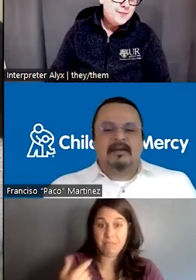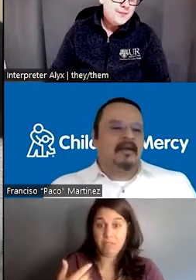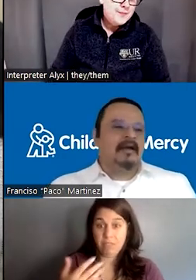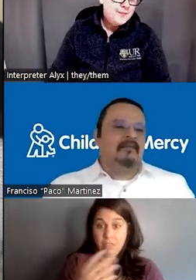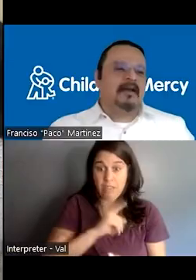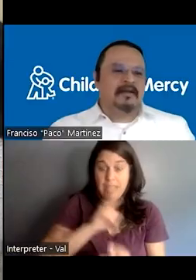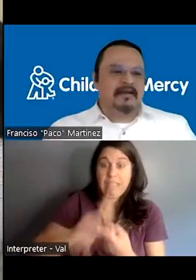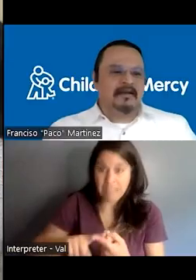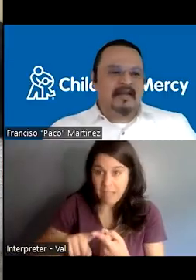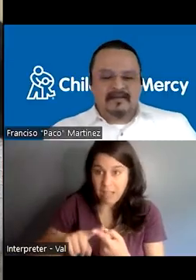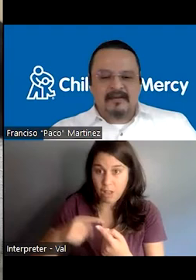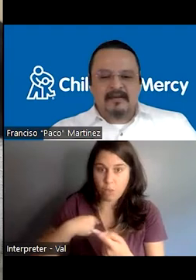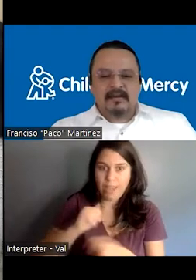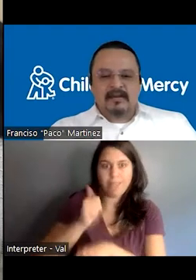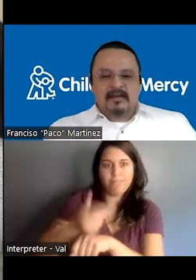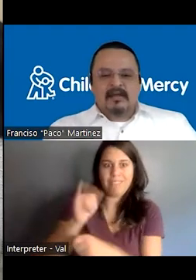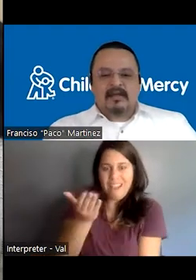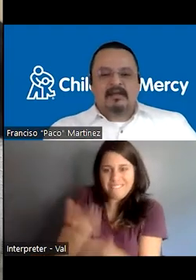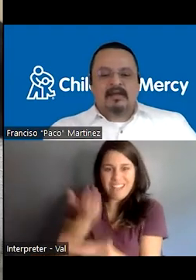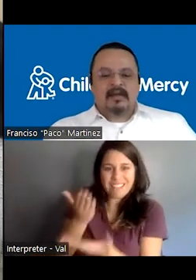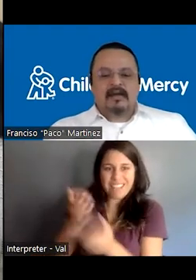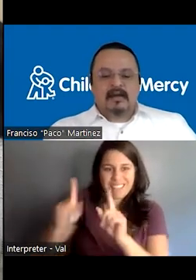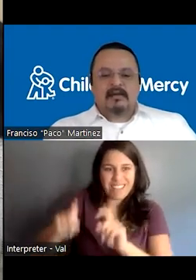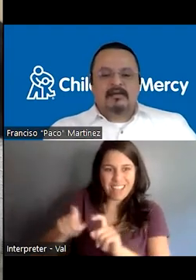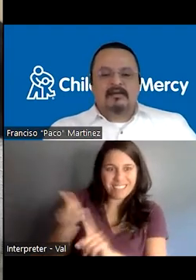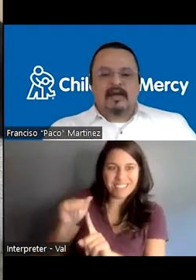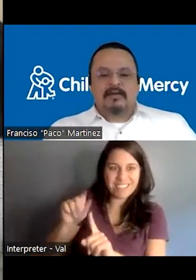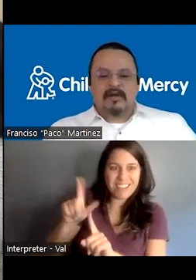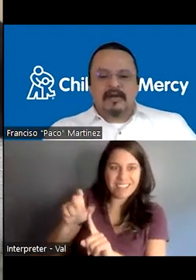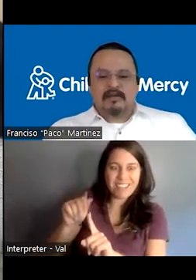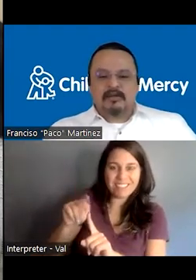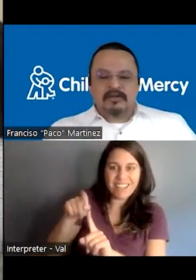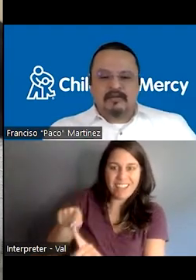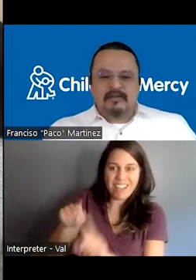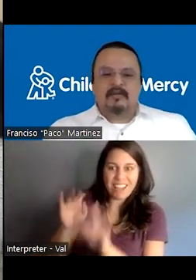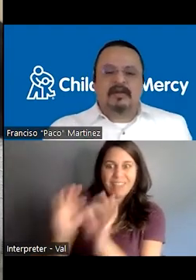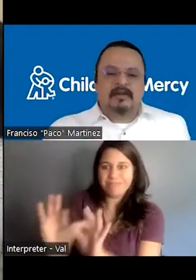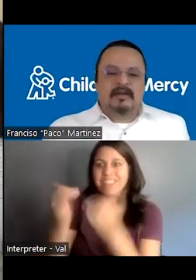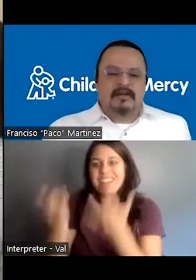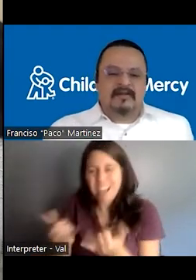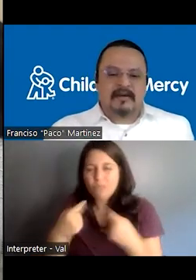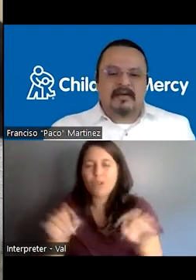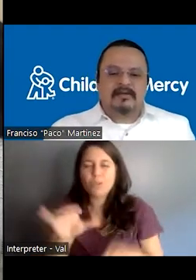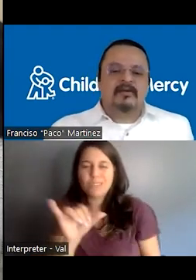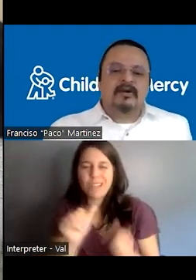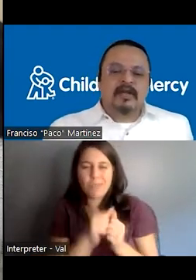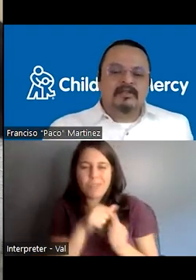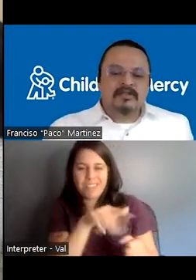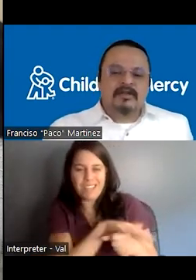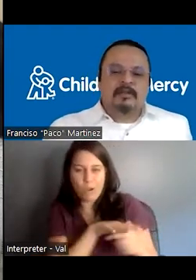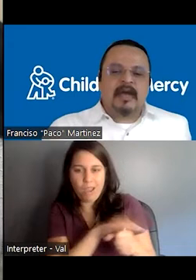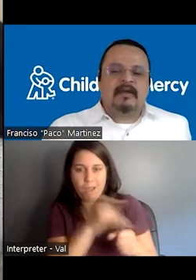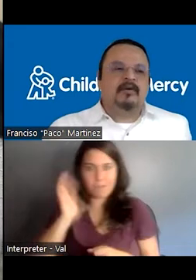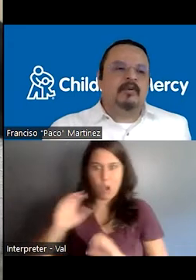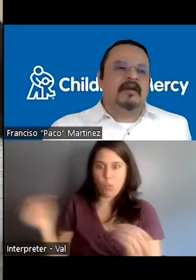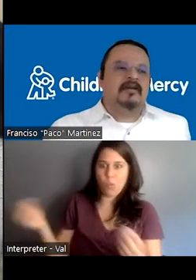created a validated test. And and now we're trying to do the same thing with this area. So it was